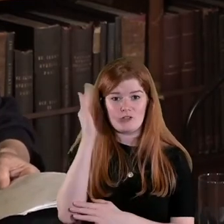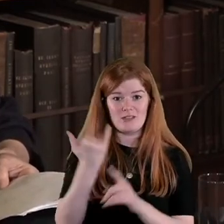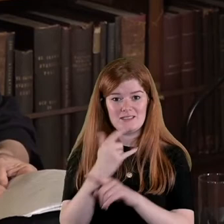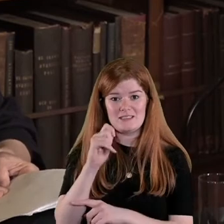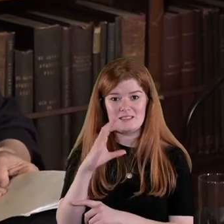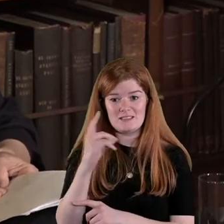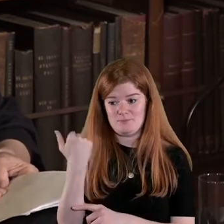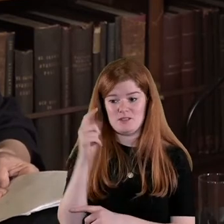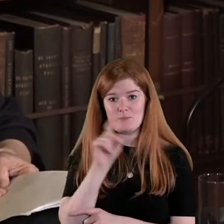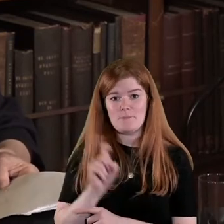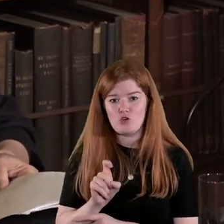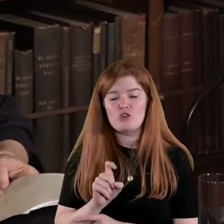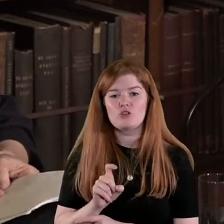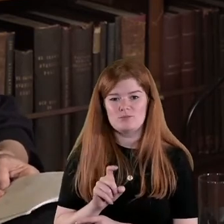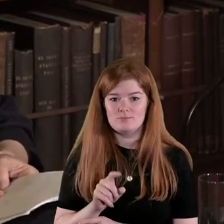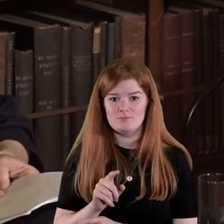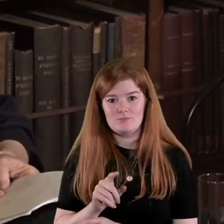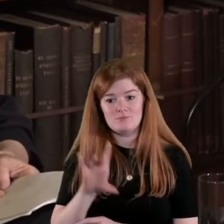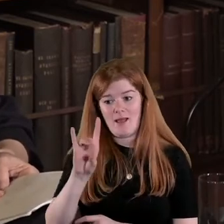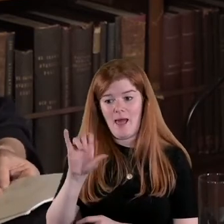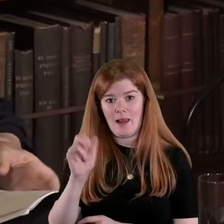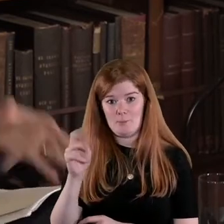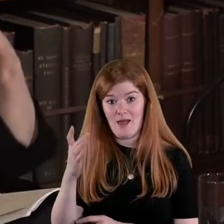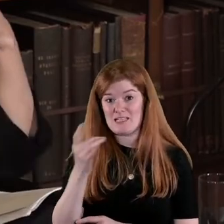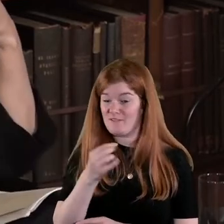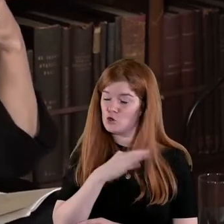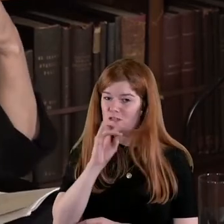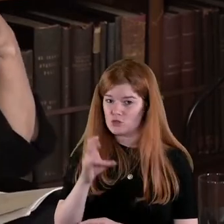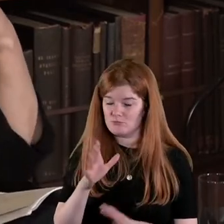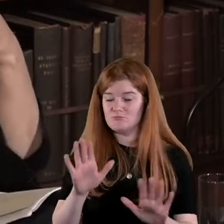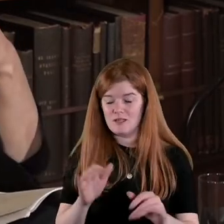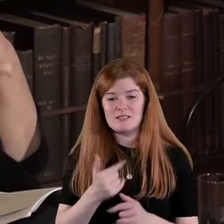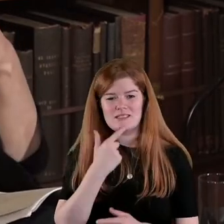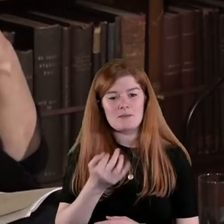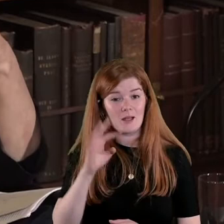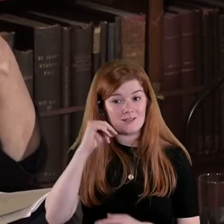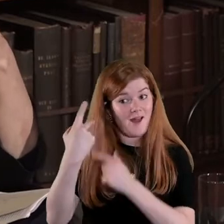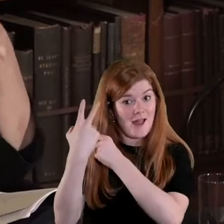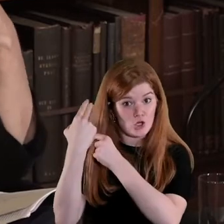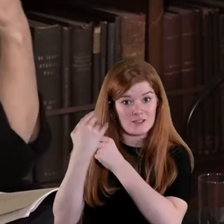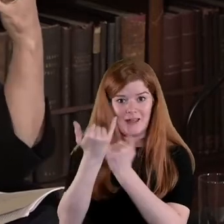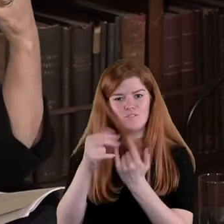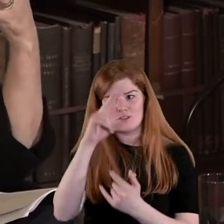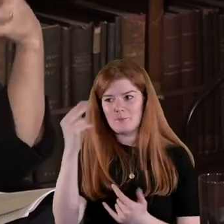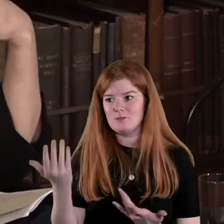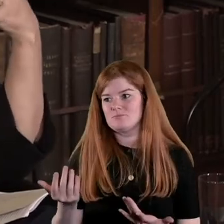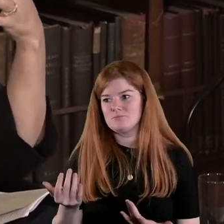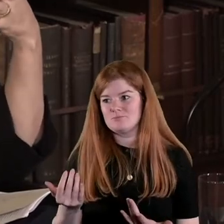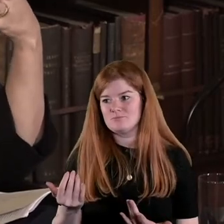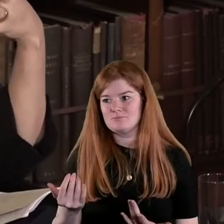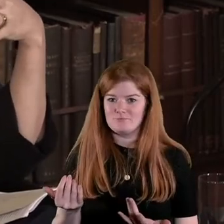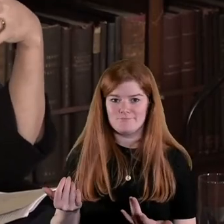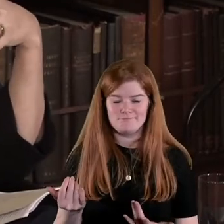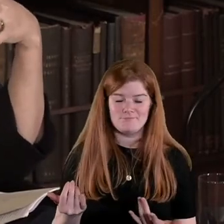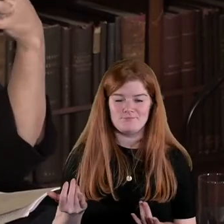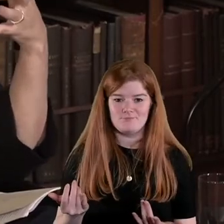in September and you know Halpin asked me a very good question he said given that hair cutting for instance which you know is